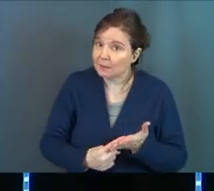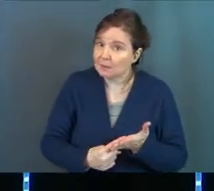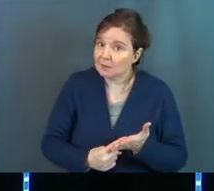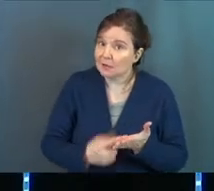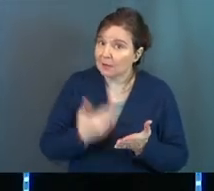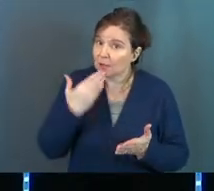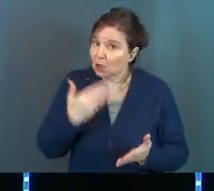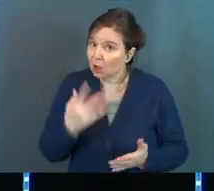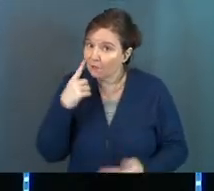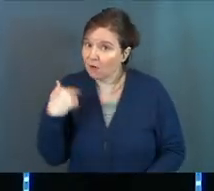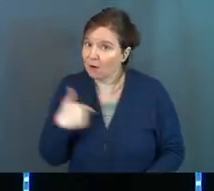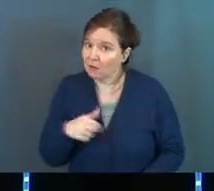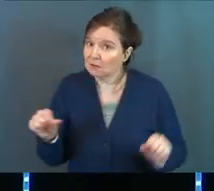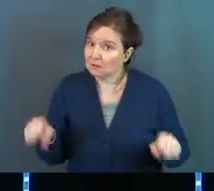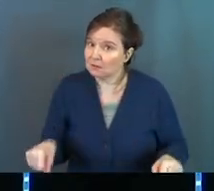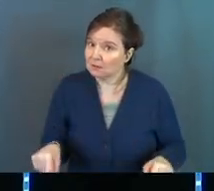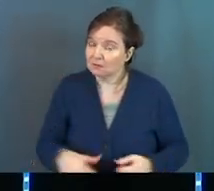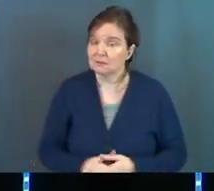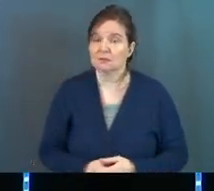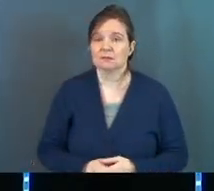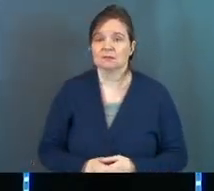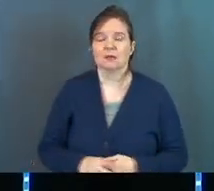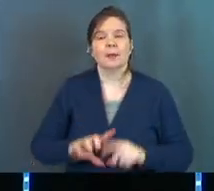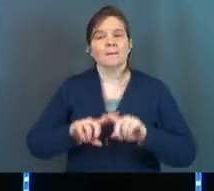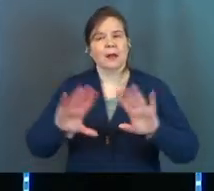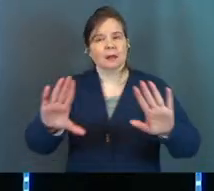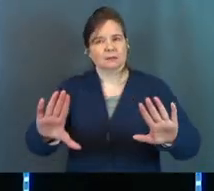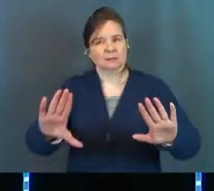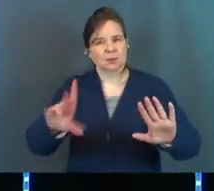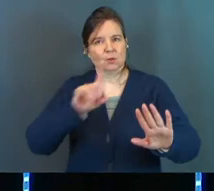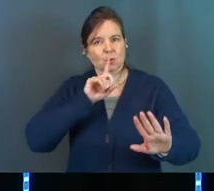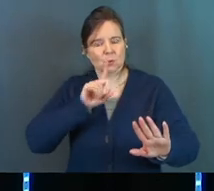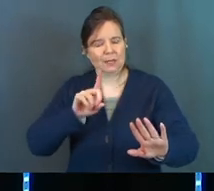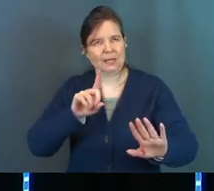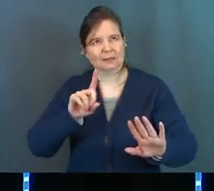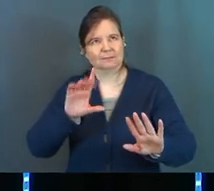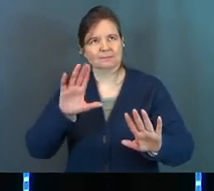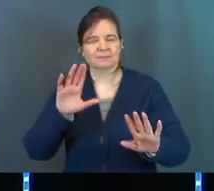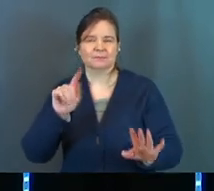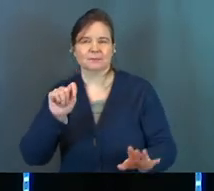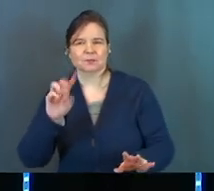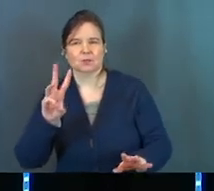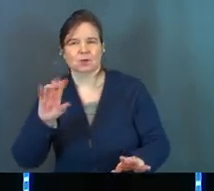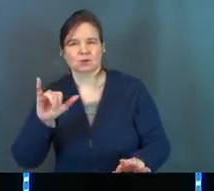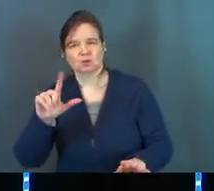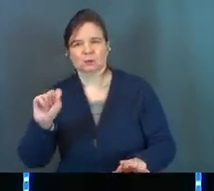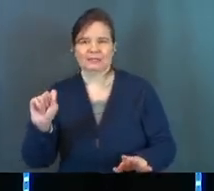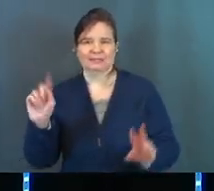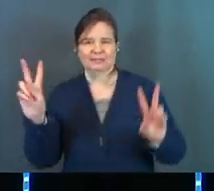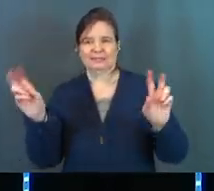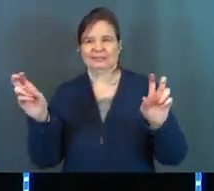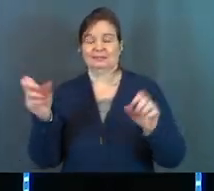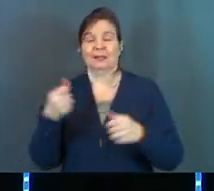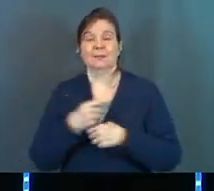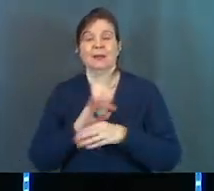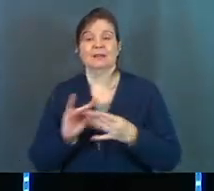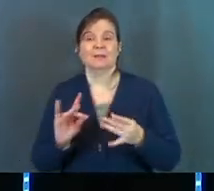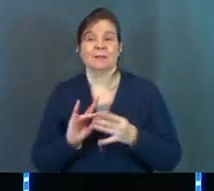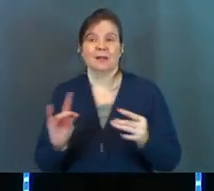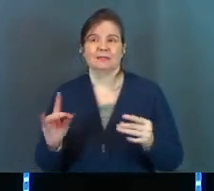be good for us. But here's the real twist. And this is what's made this message so